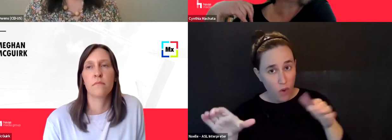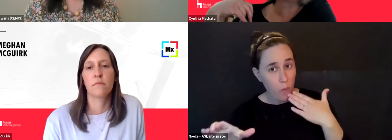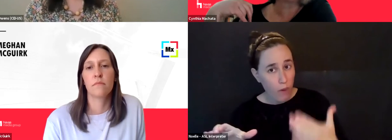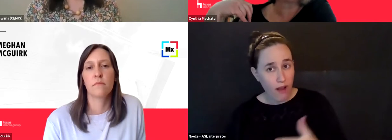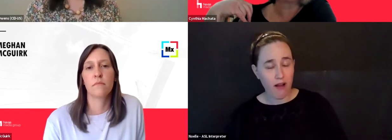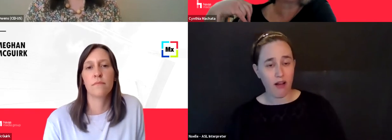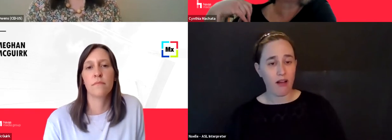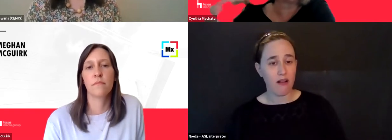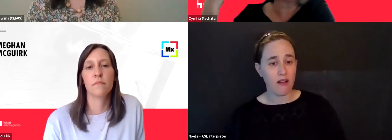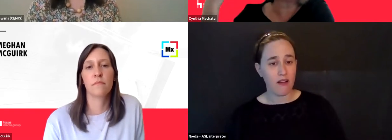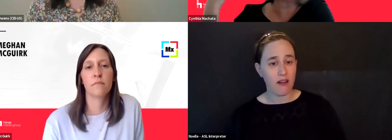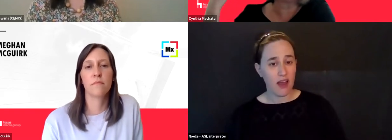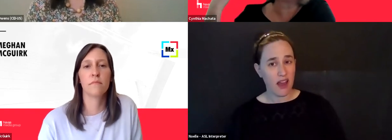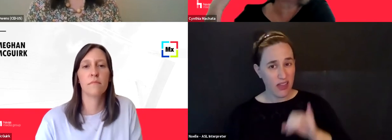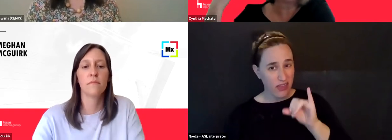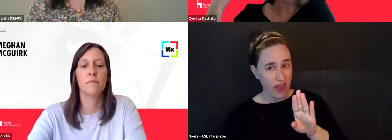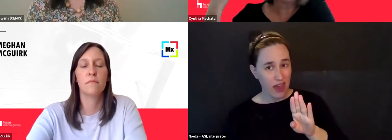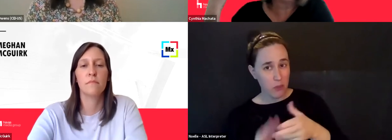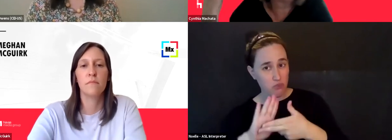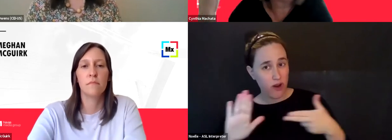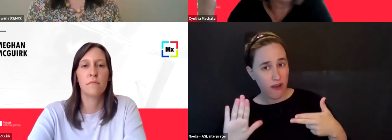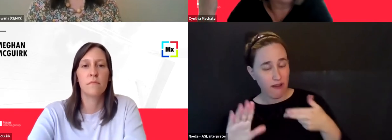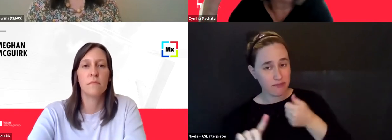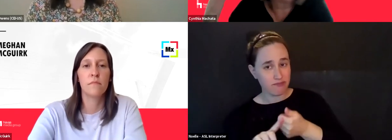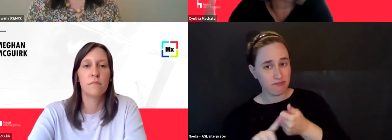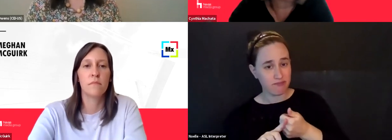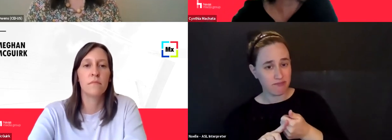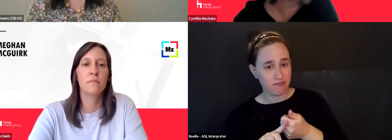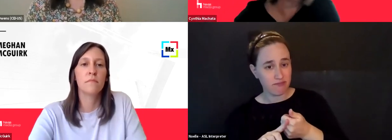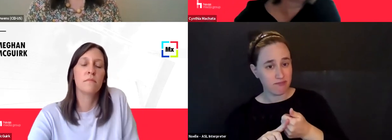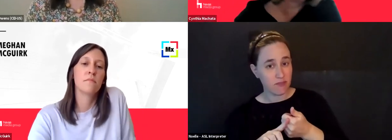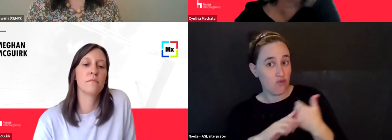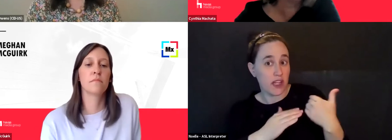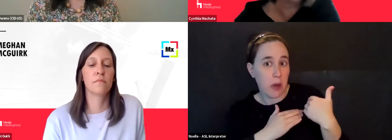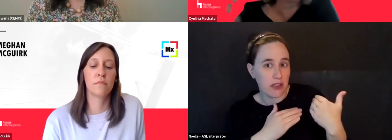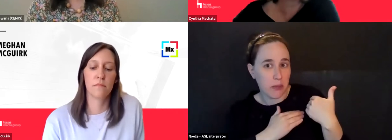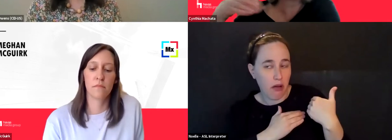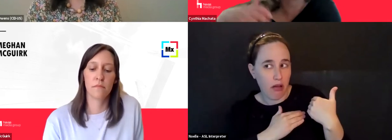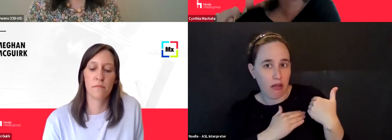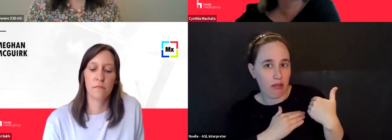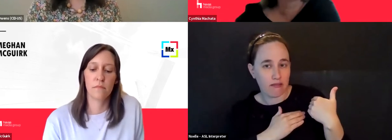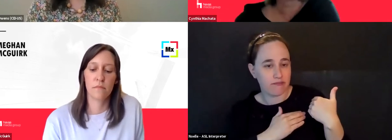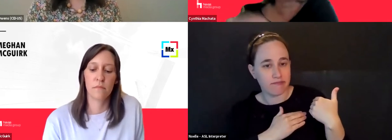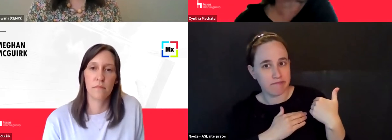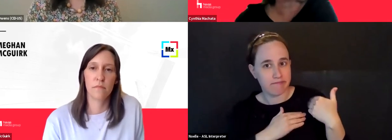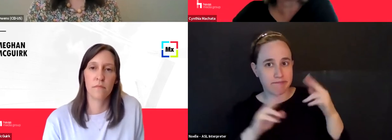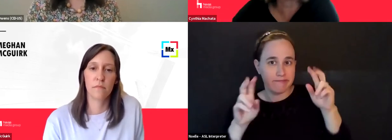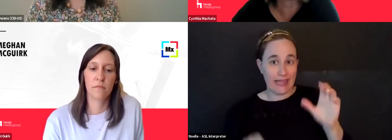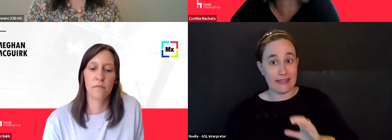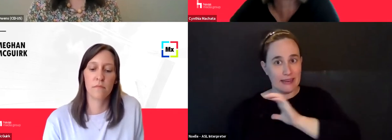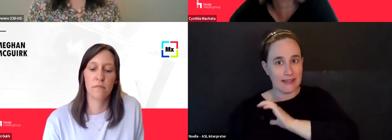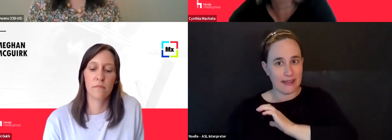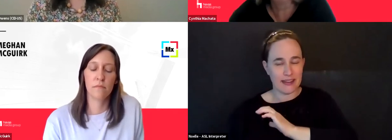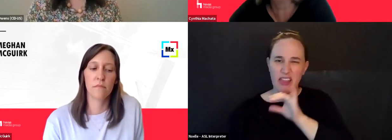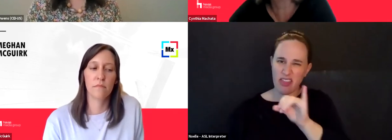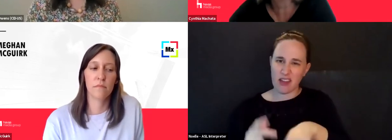do you feel like it, the brand, um, is, you know, responsible as a corporate citizen? And those, we ask a lot of those kinds of questions